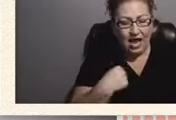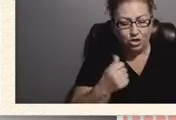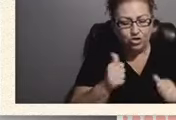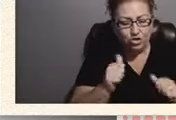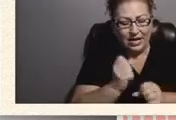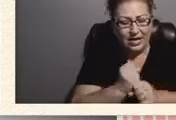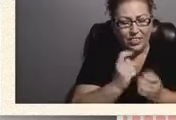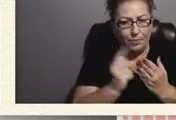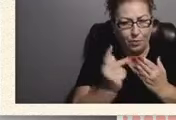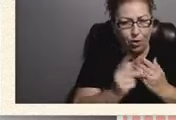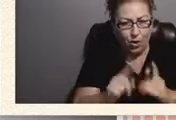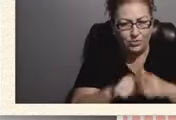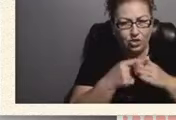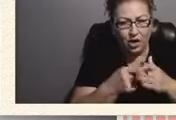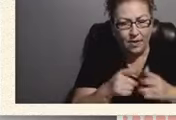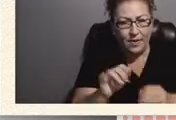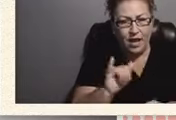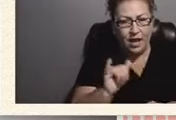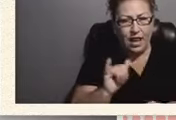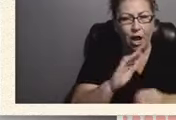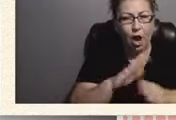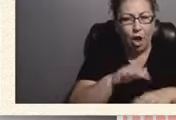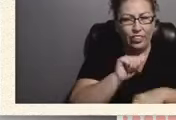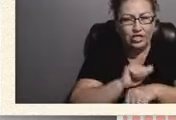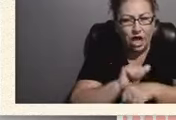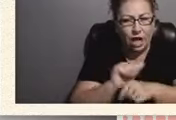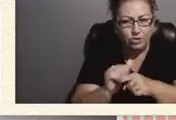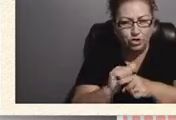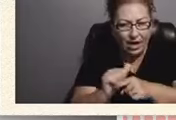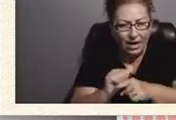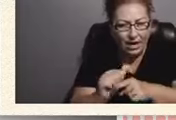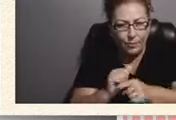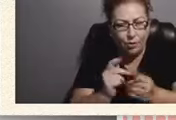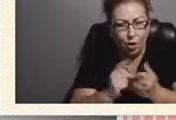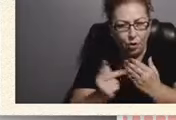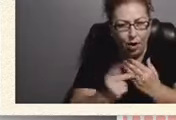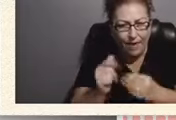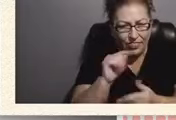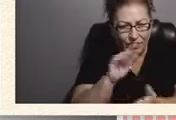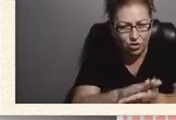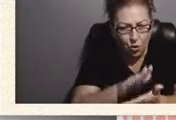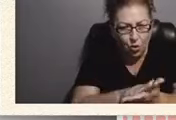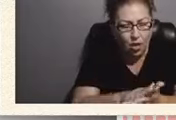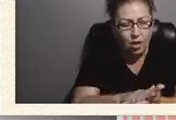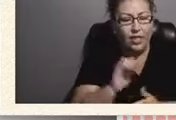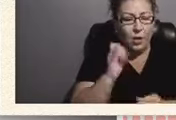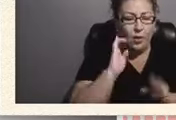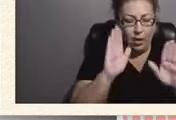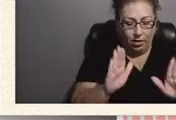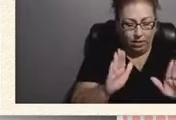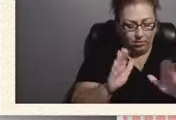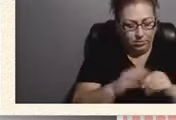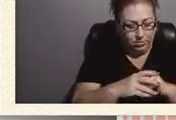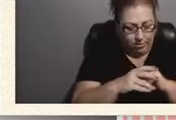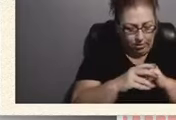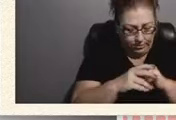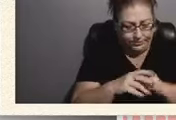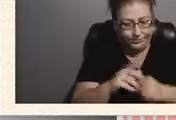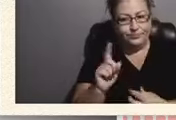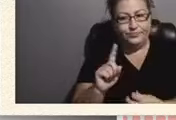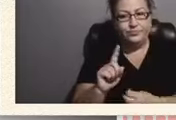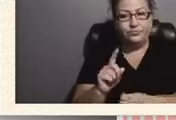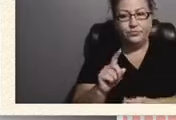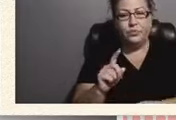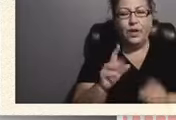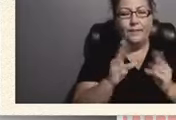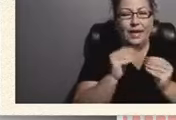started out. Like on the job training program at the school, which will be great. We're dealing with some people